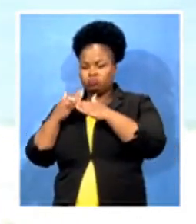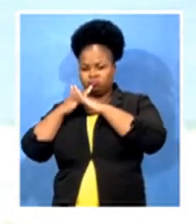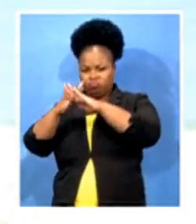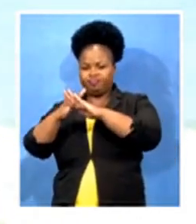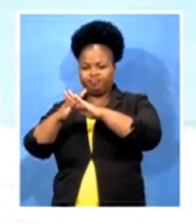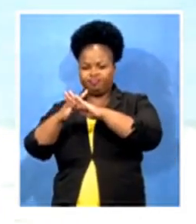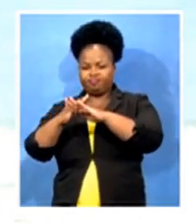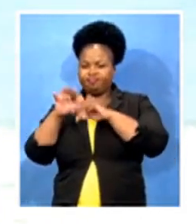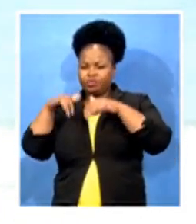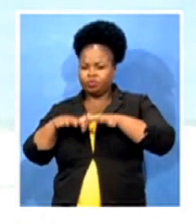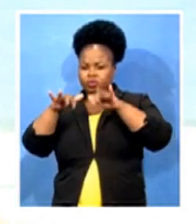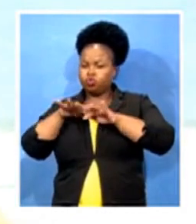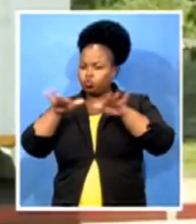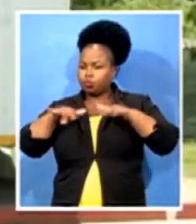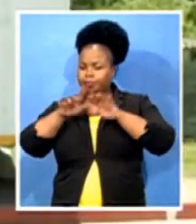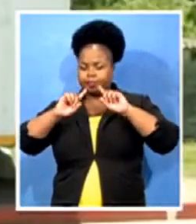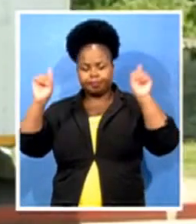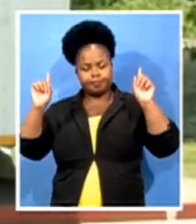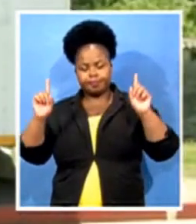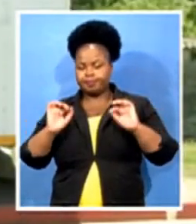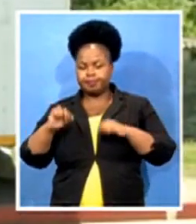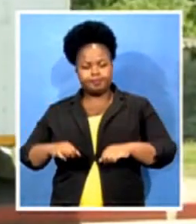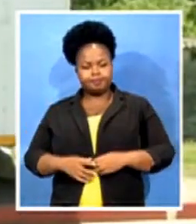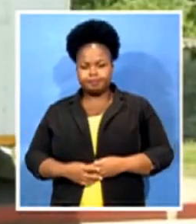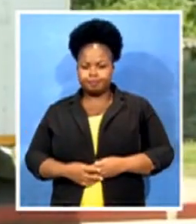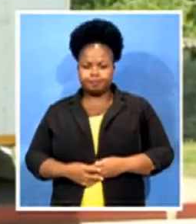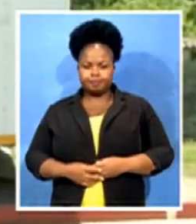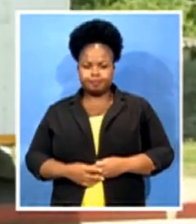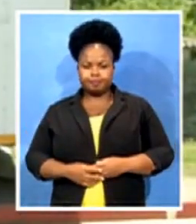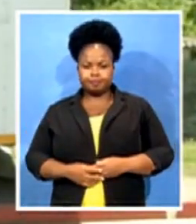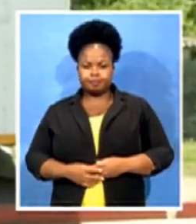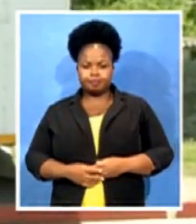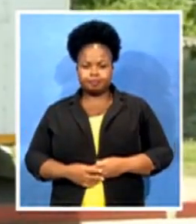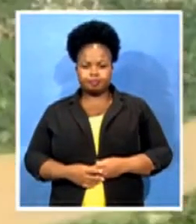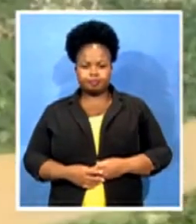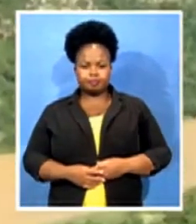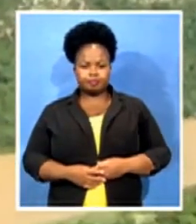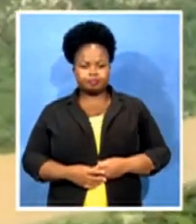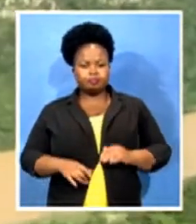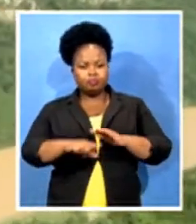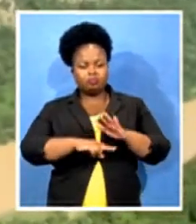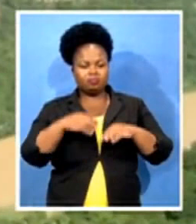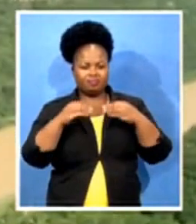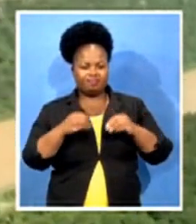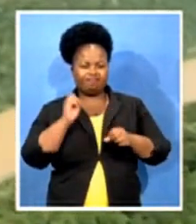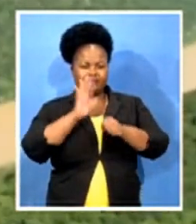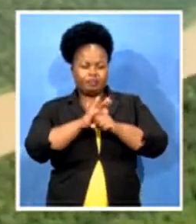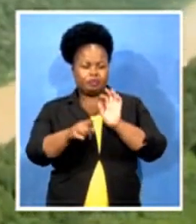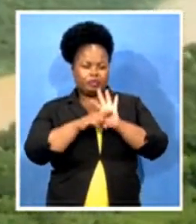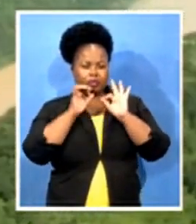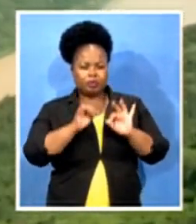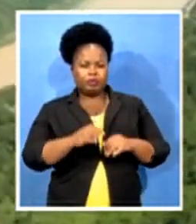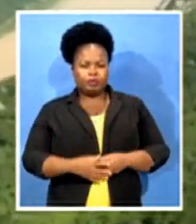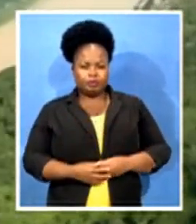prohibited. No one is allowed to swim on the beach. Local businesses have been badly affected. Port St. John's attracts